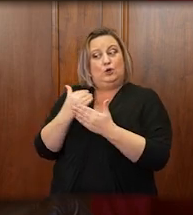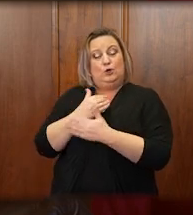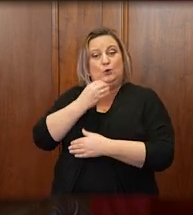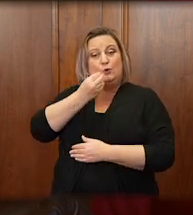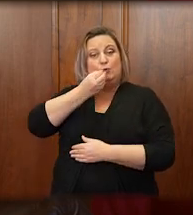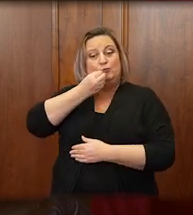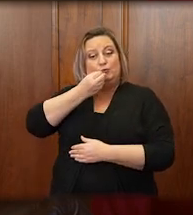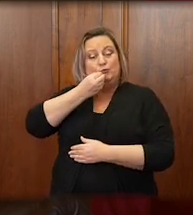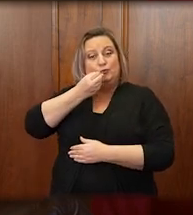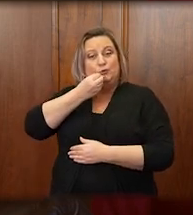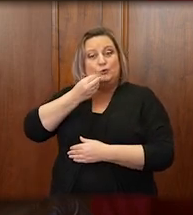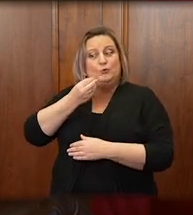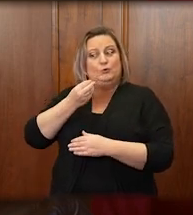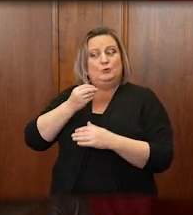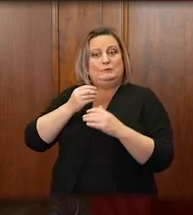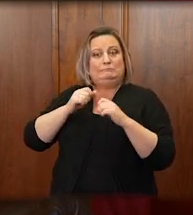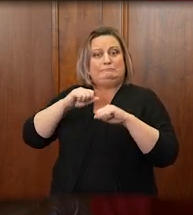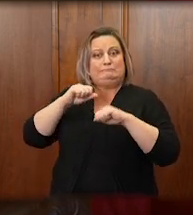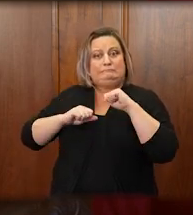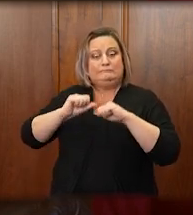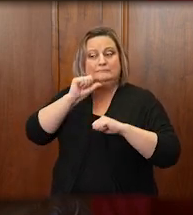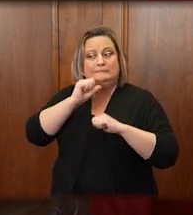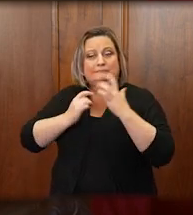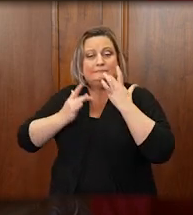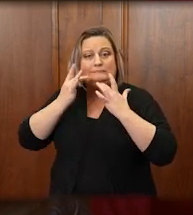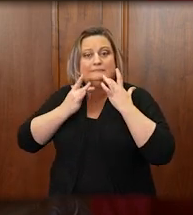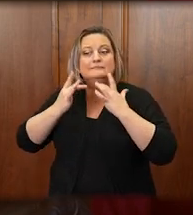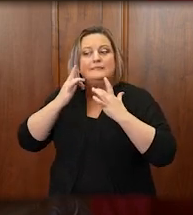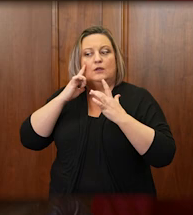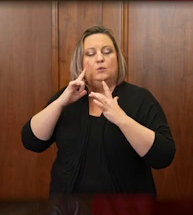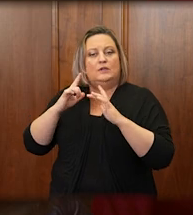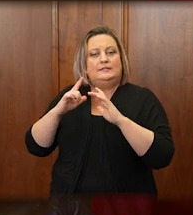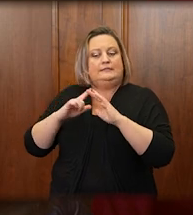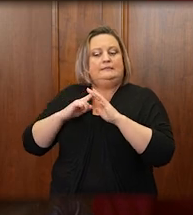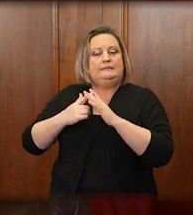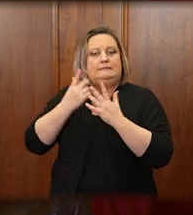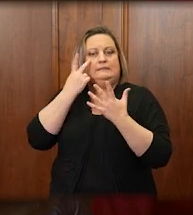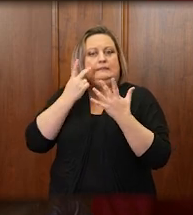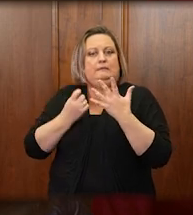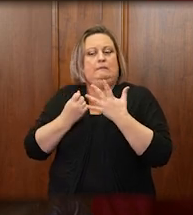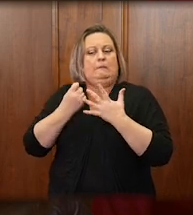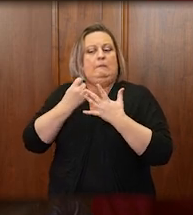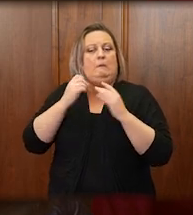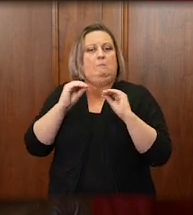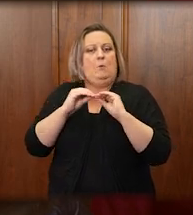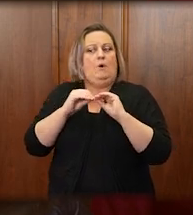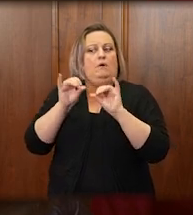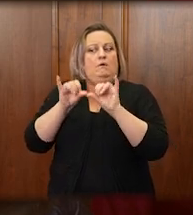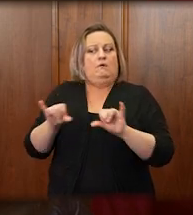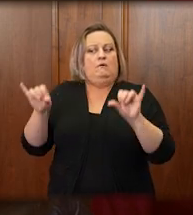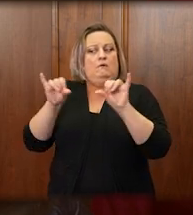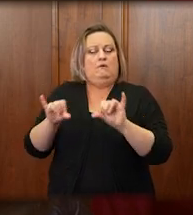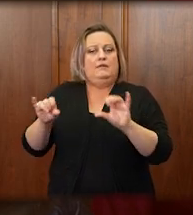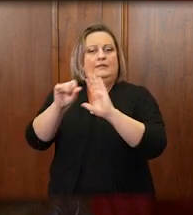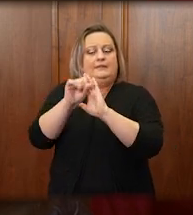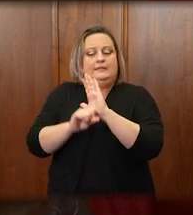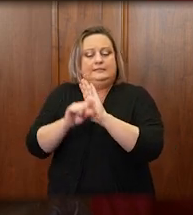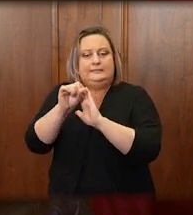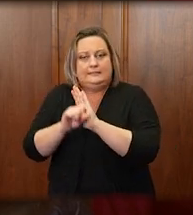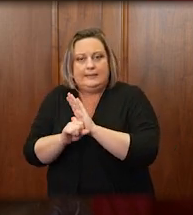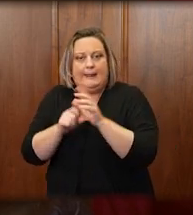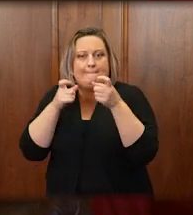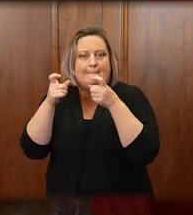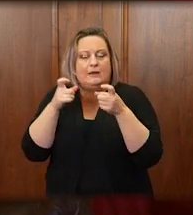an emerging impact of the COVID pandemic on the prevalence of landlord-tenant, estate management, domestic